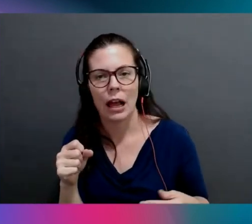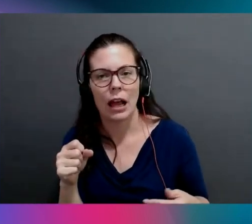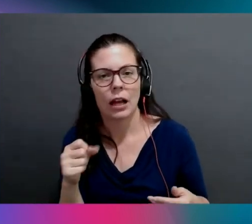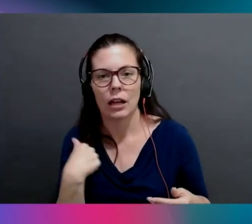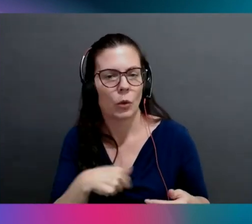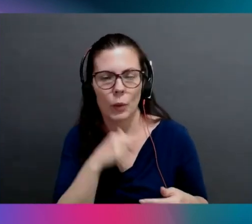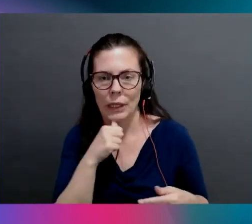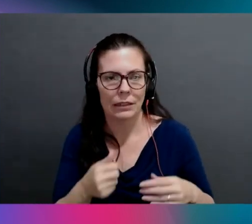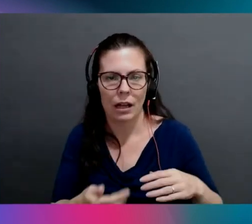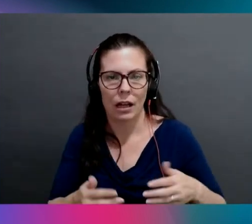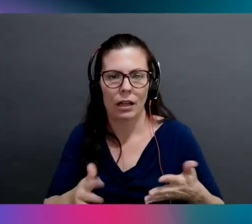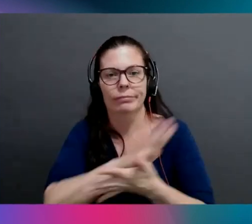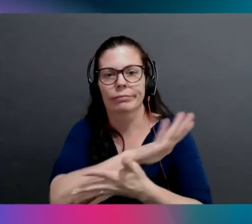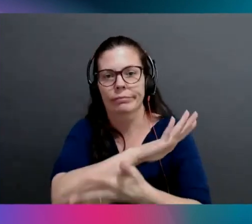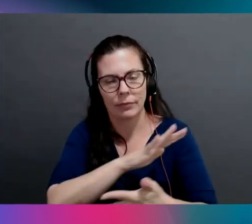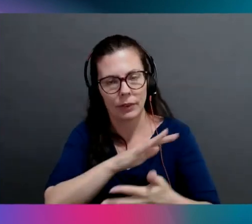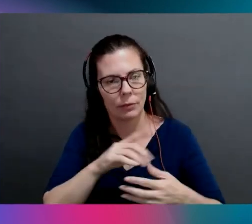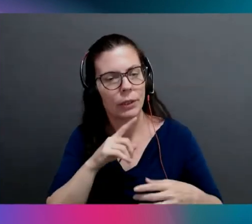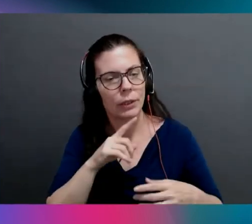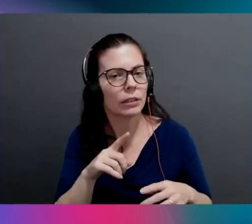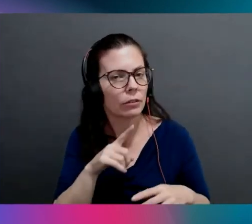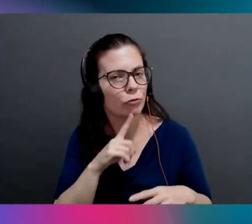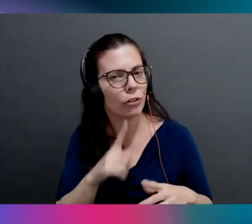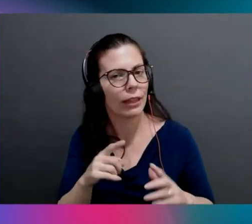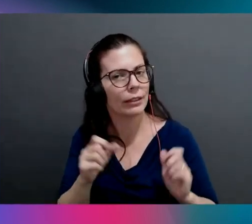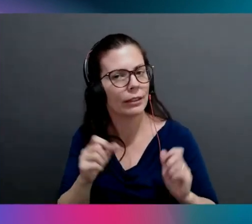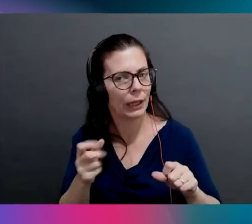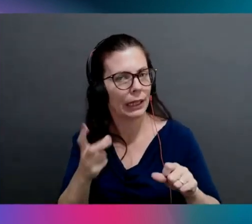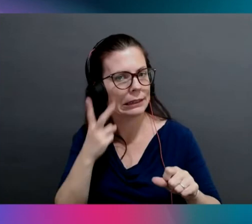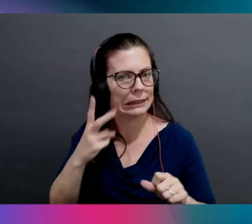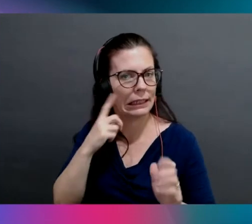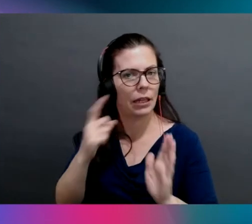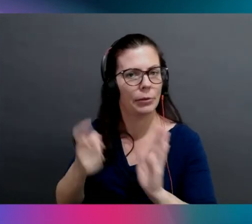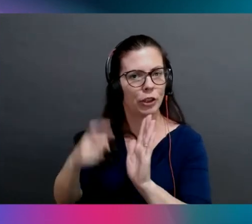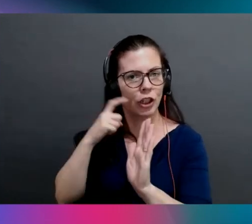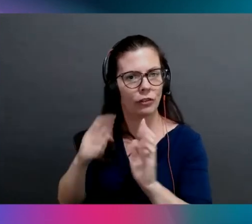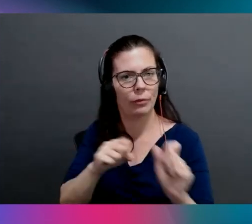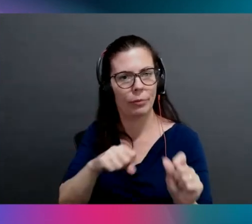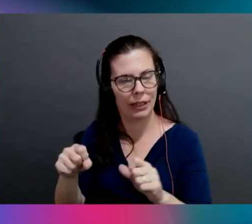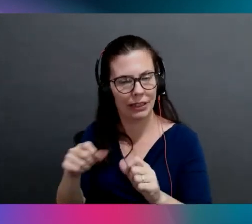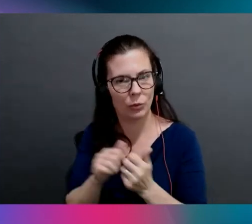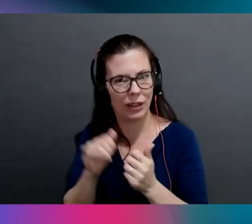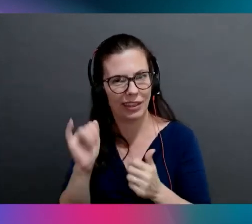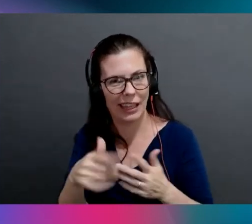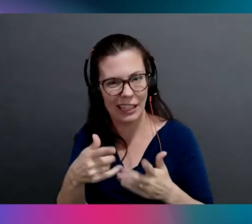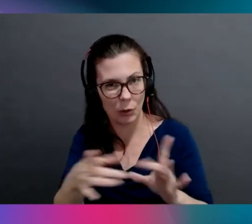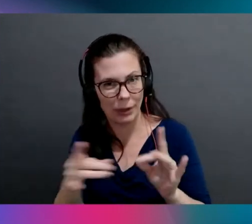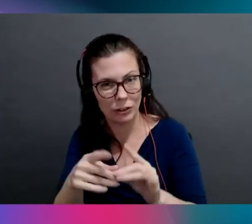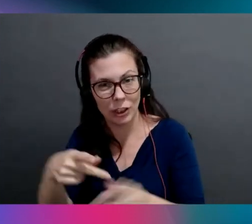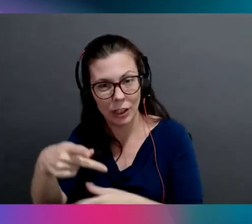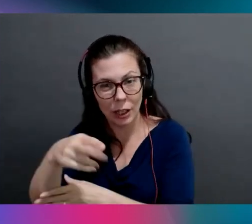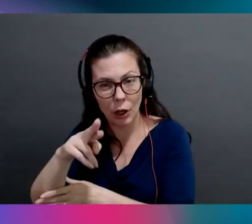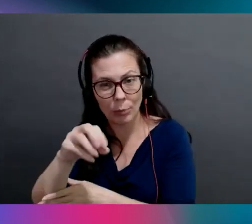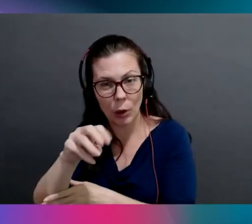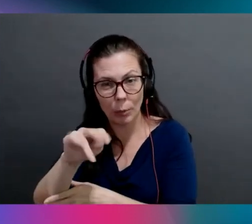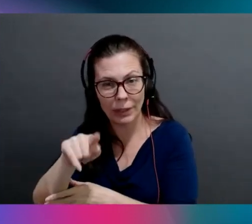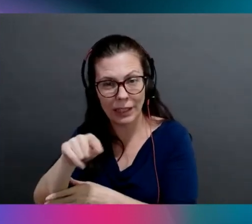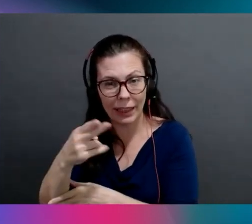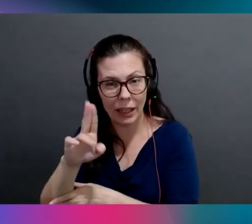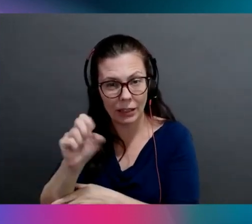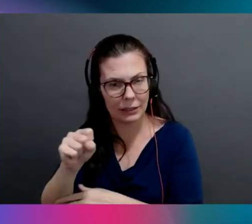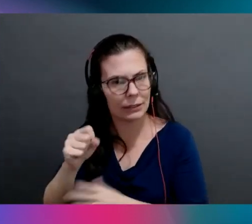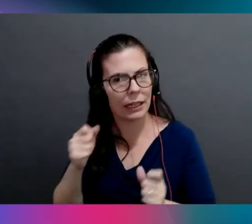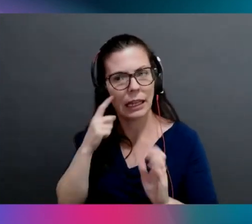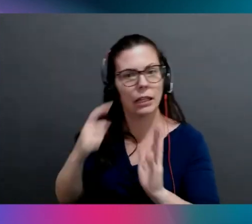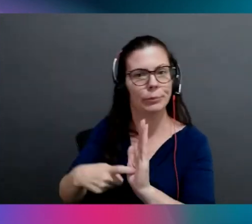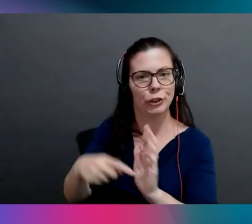over this necessarily, but it's already got even observability built into it with Prometheus. Yeah, that's huge. You mentioned Prometheus, like I already have observability data,